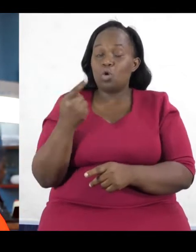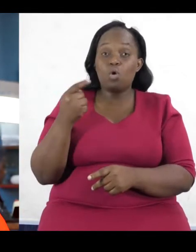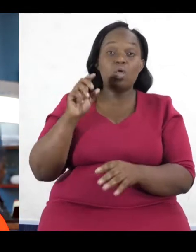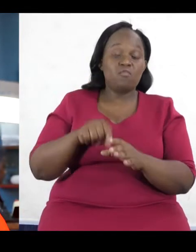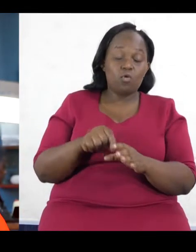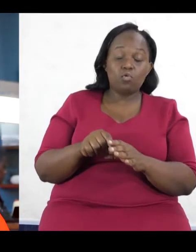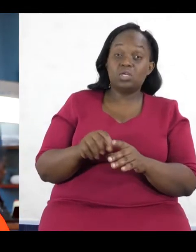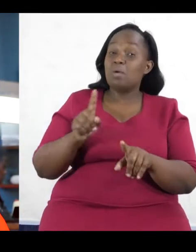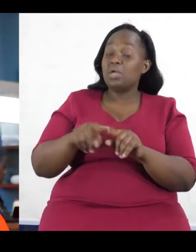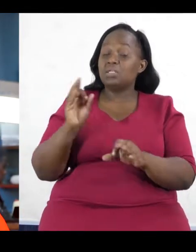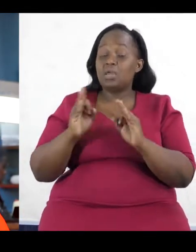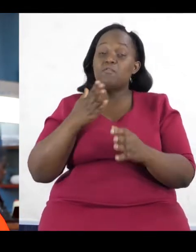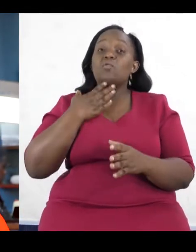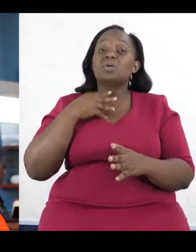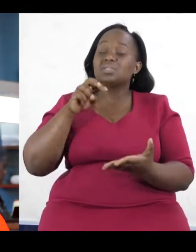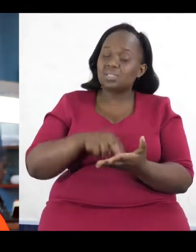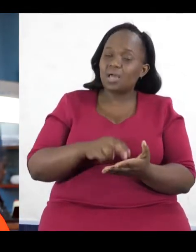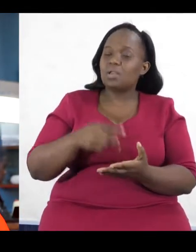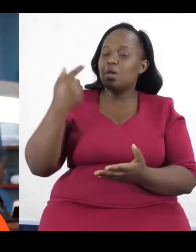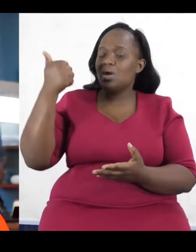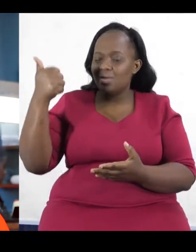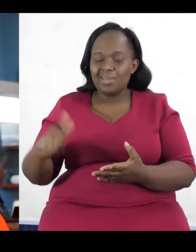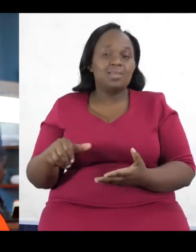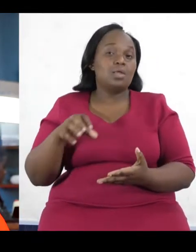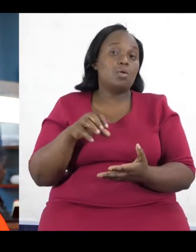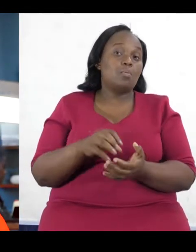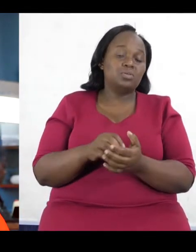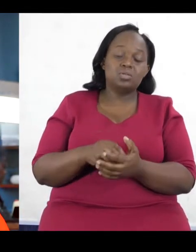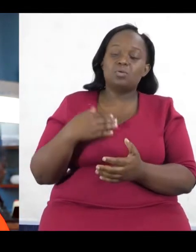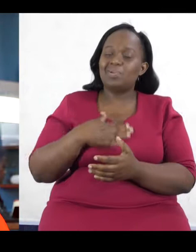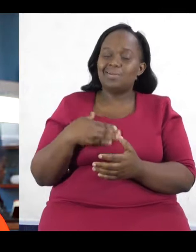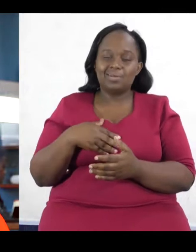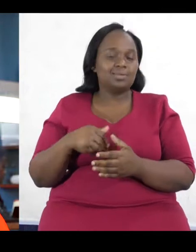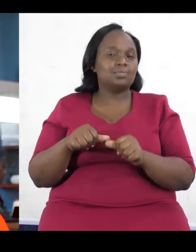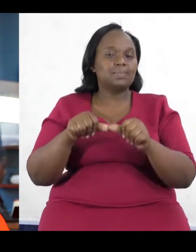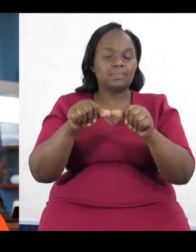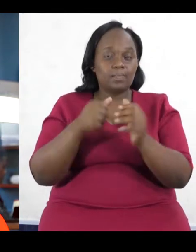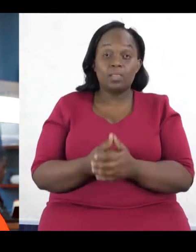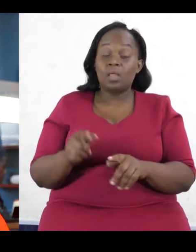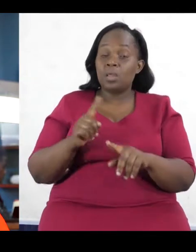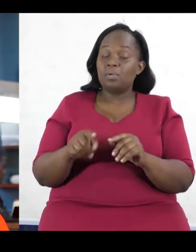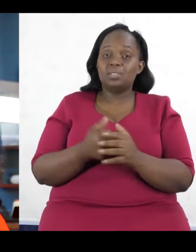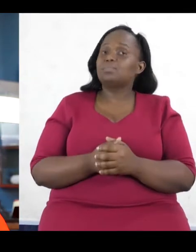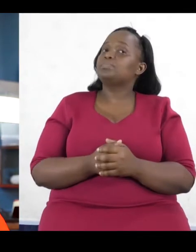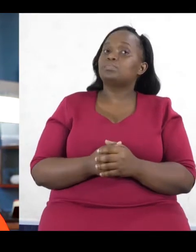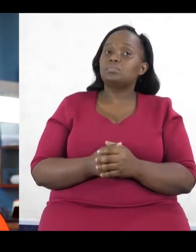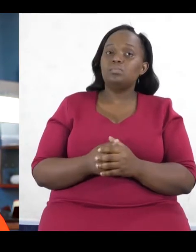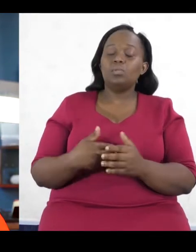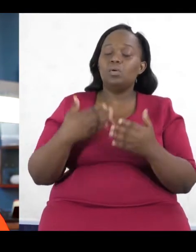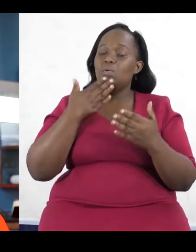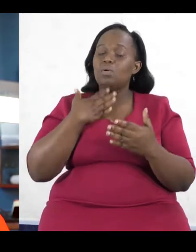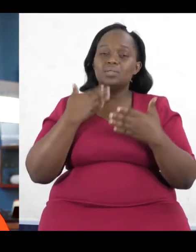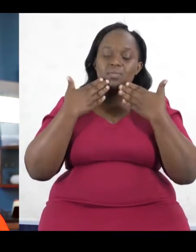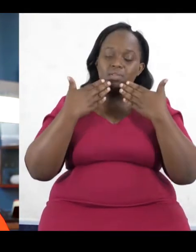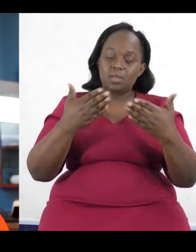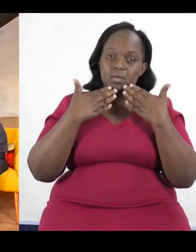in the political process, not just by voting, but, I mean, if you have the opportunity to run for any position that you feel like